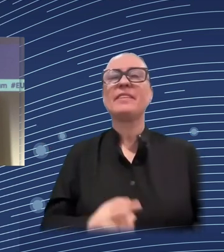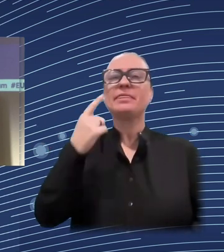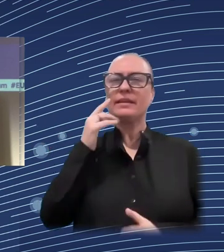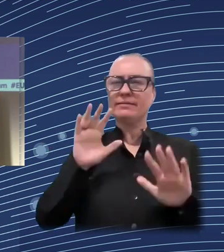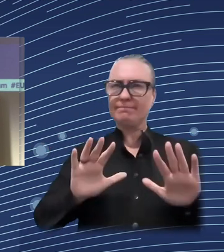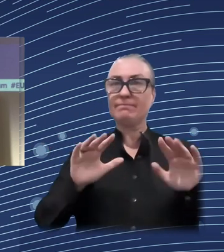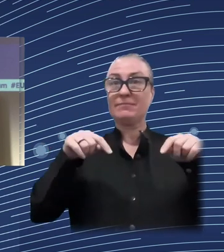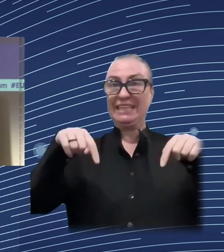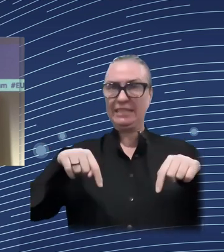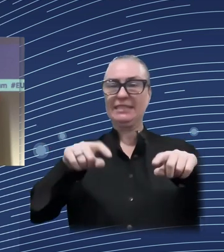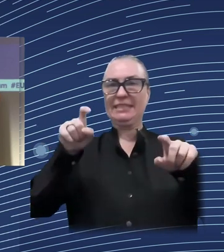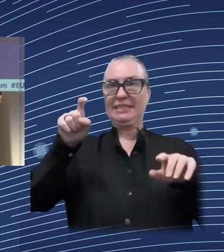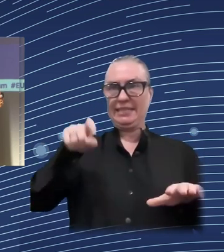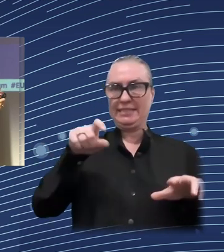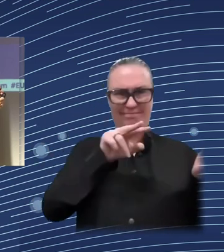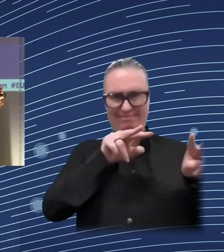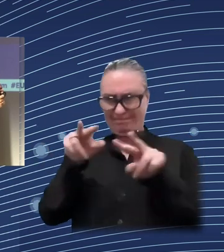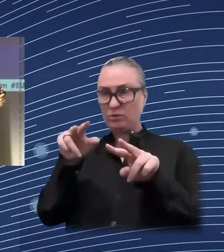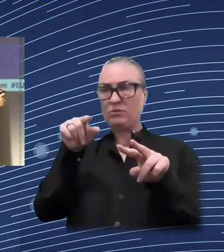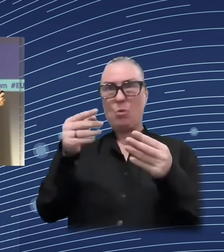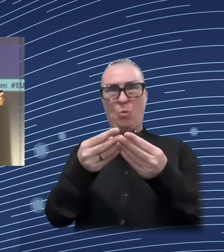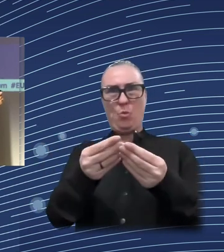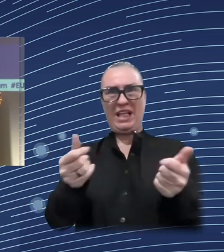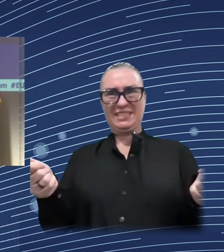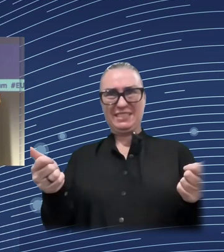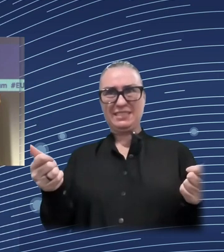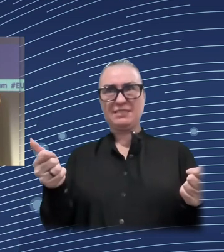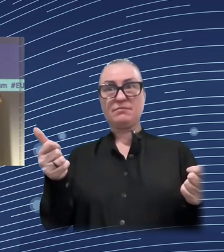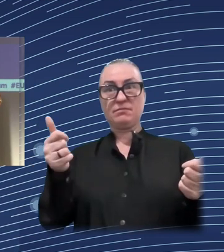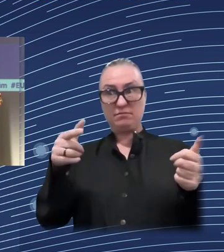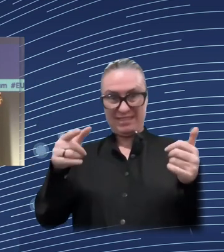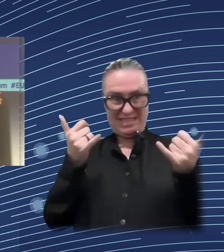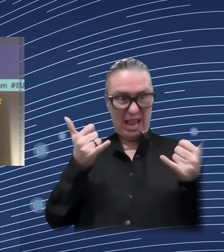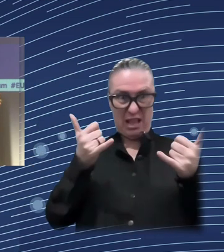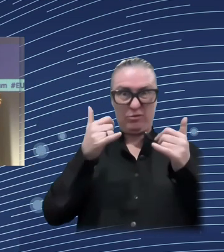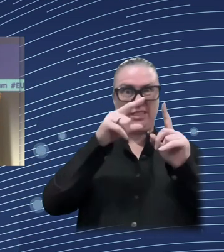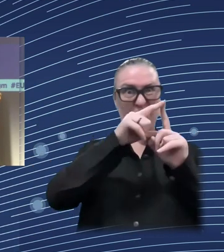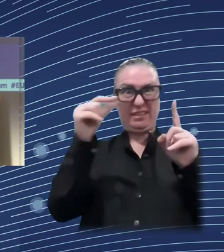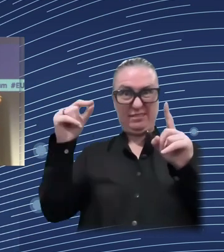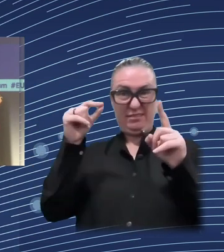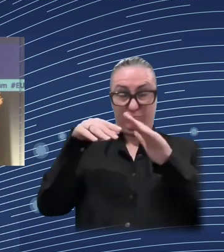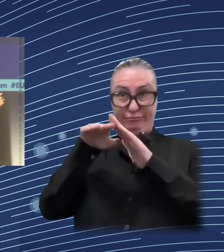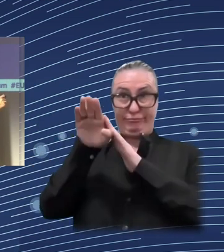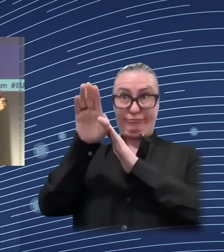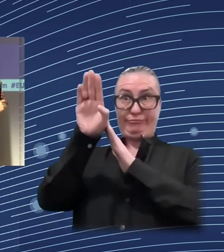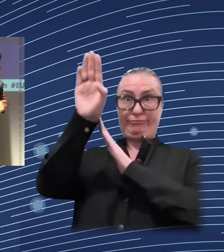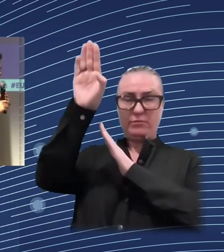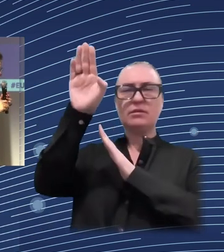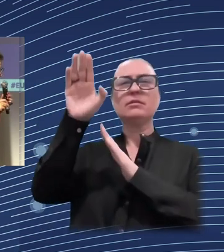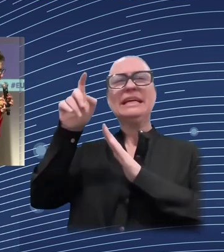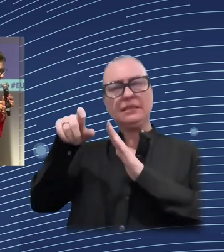we want to have an appropriate design of policies, I think we need to acknowledge two things.